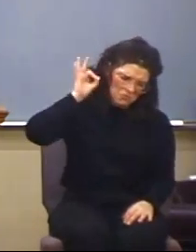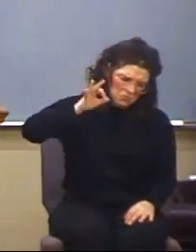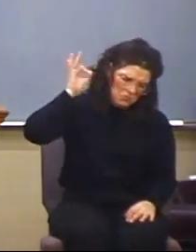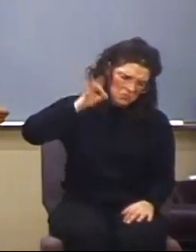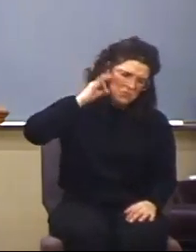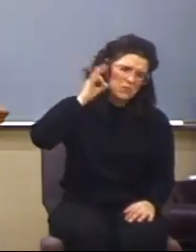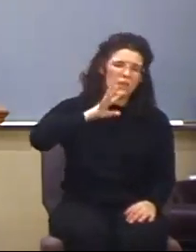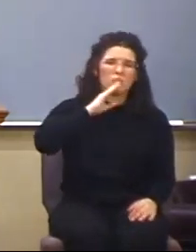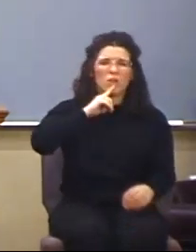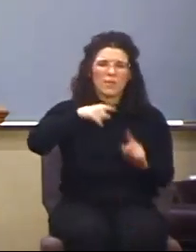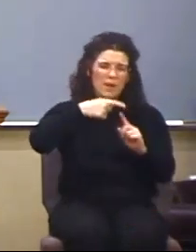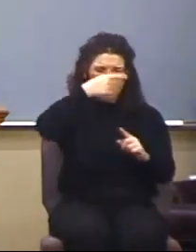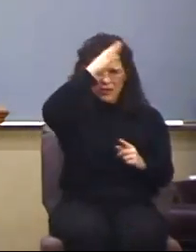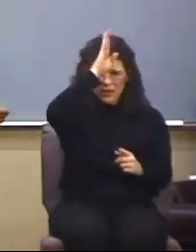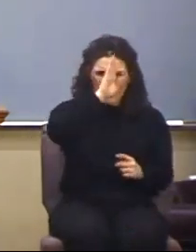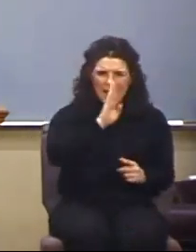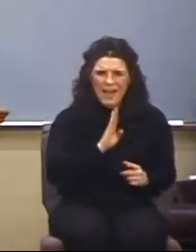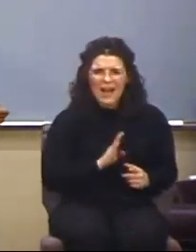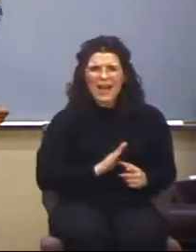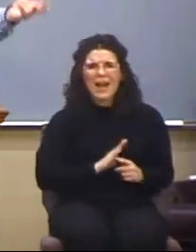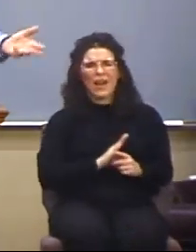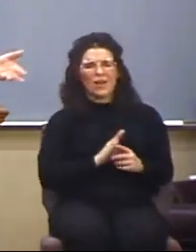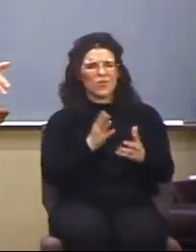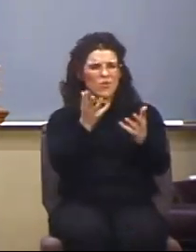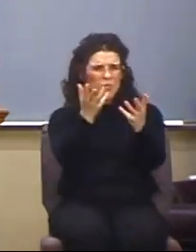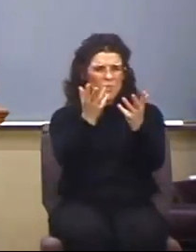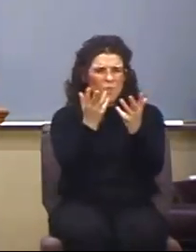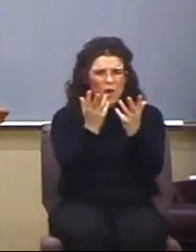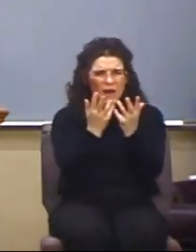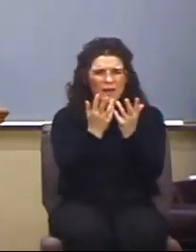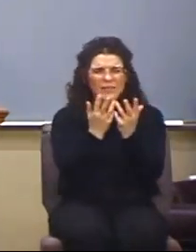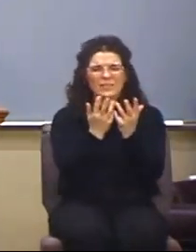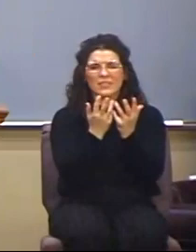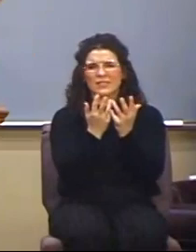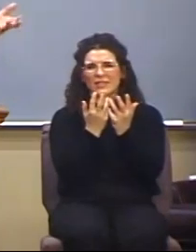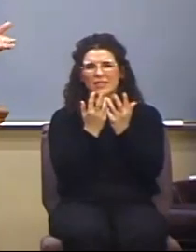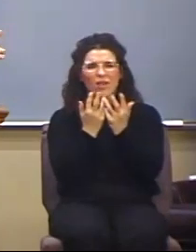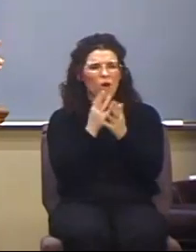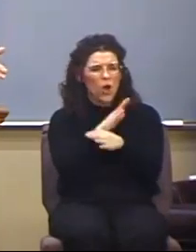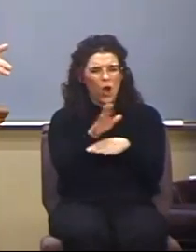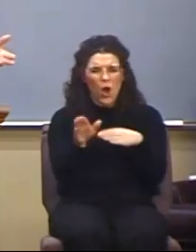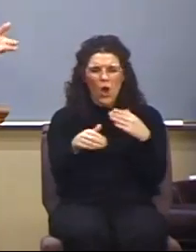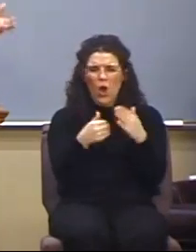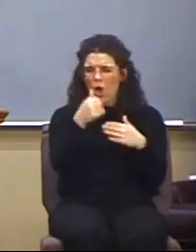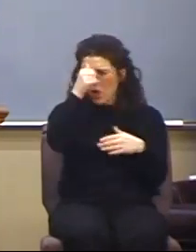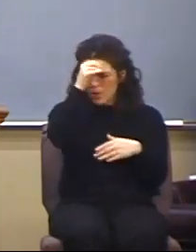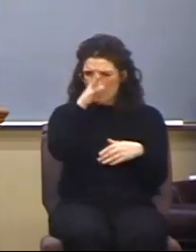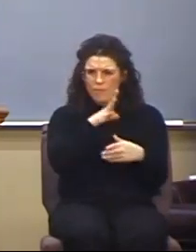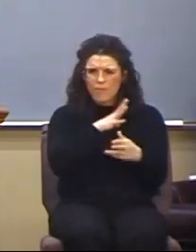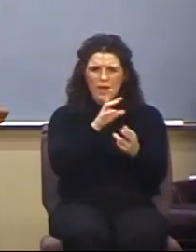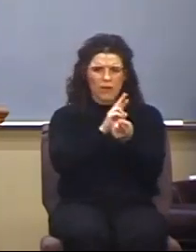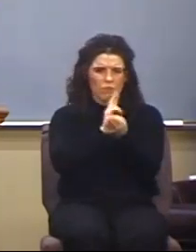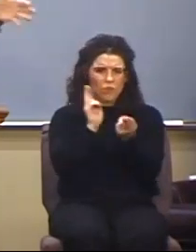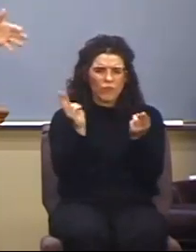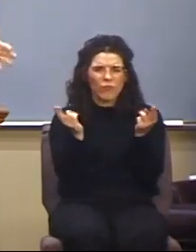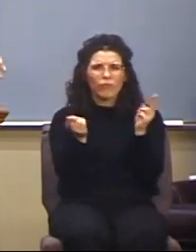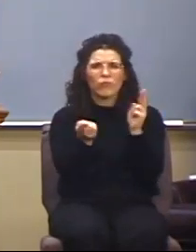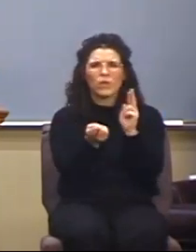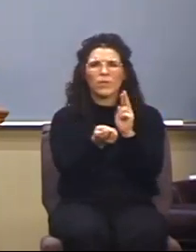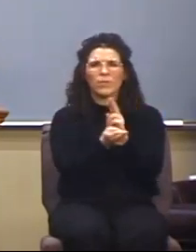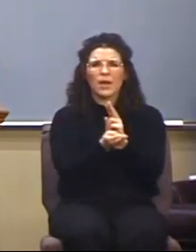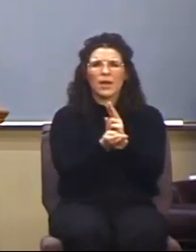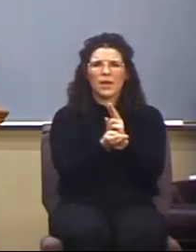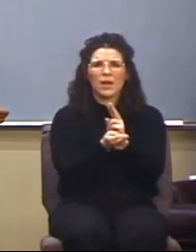about this God who seeks, you know, that all men repent and God's, he's, you know,